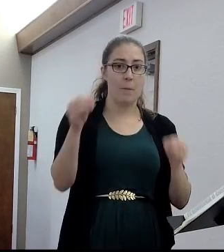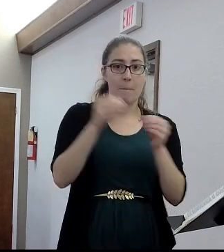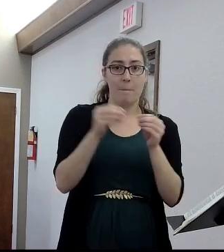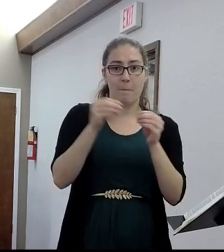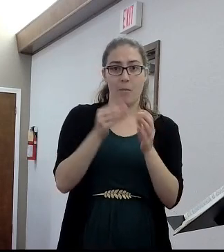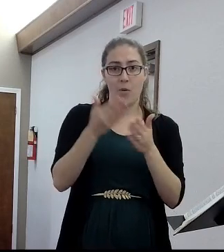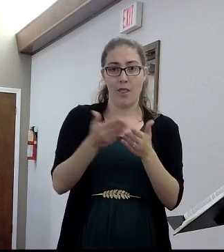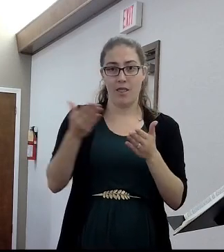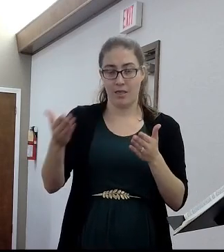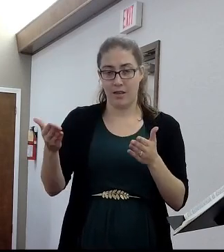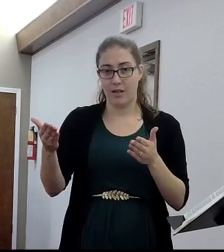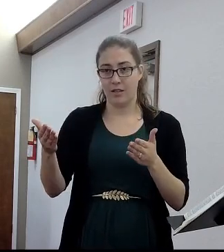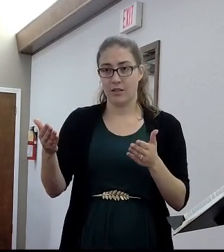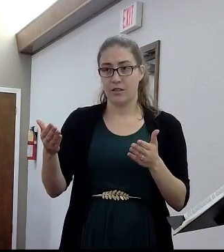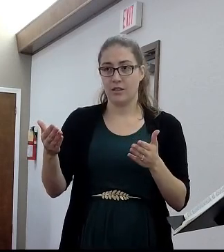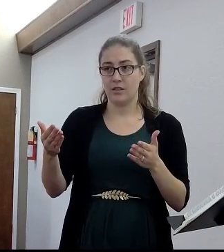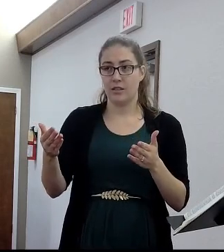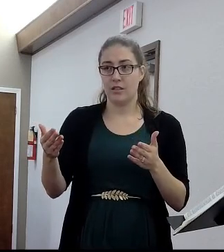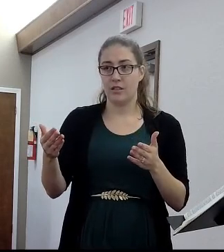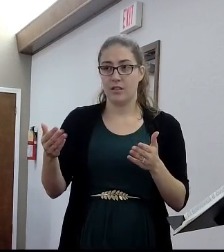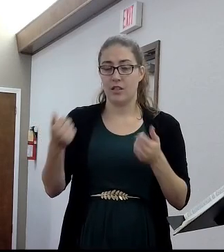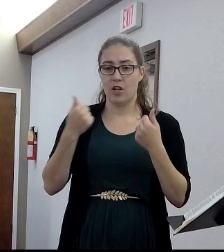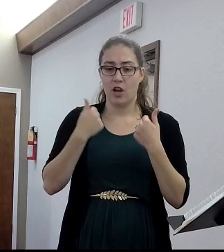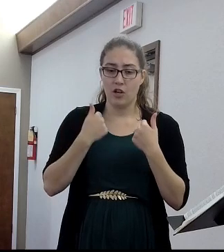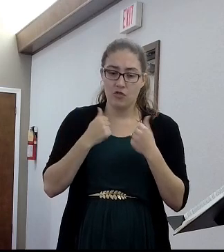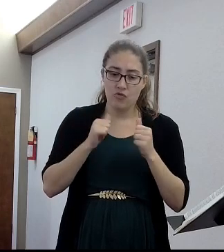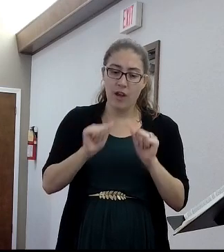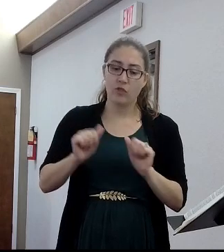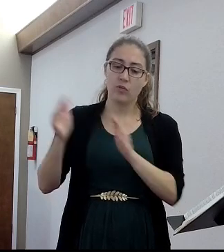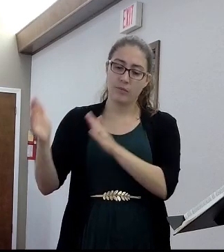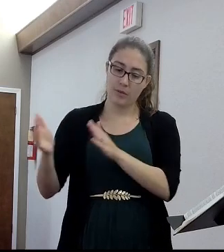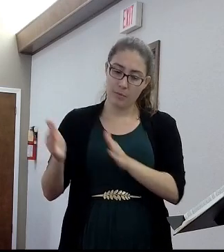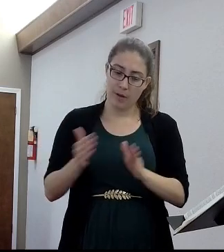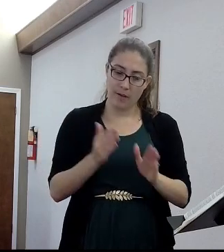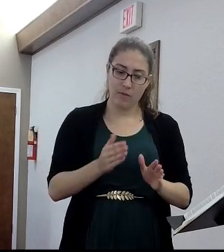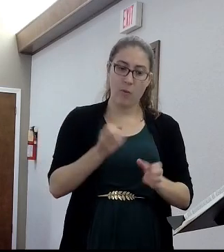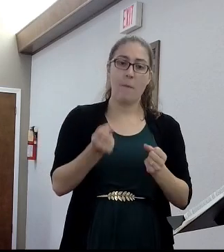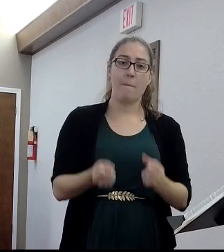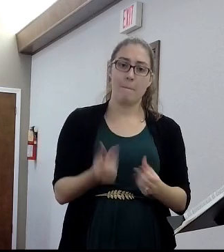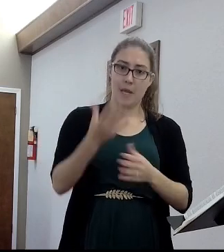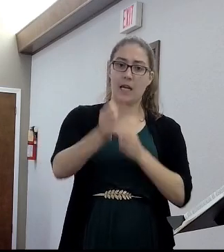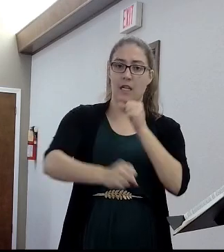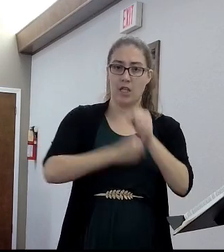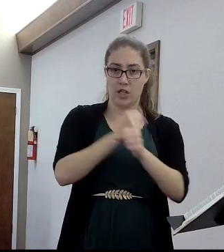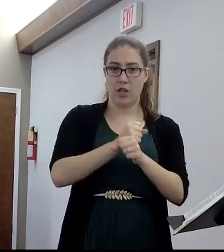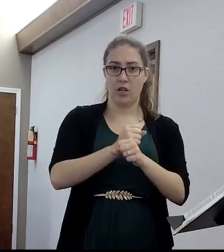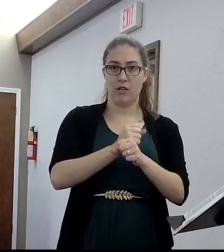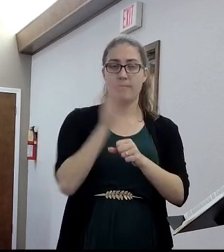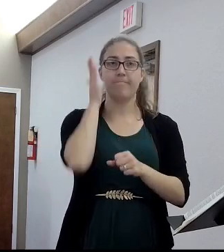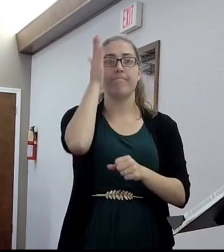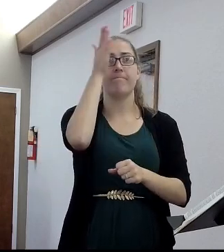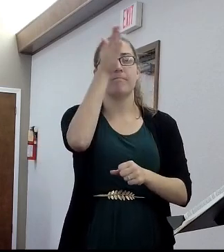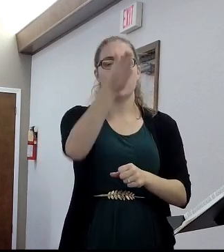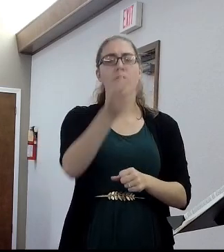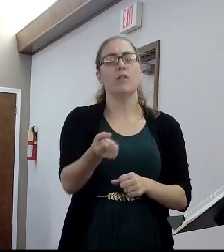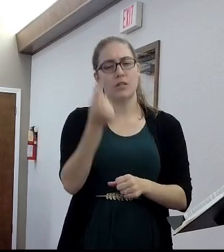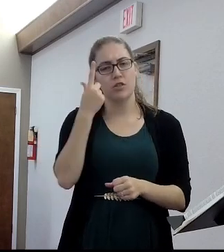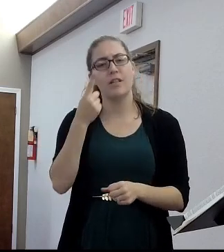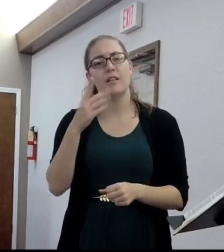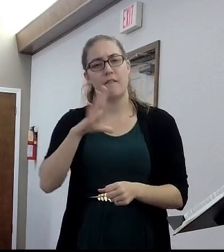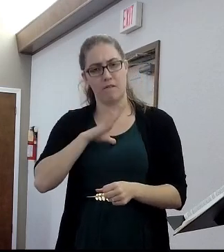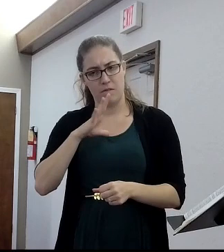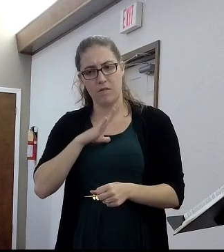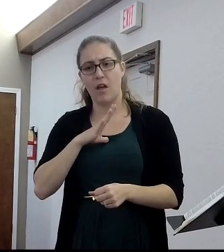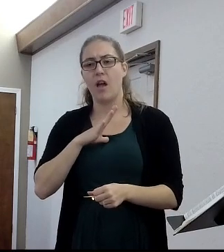provide for years on down the road, which is not bad. It's a biblical principle. You understand? It's a biblical principle to